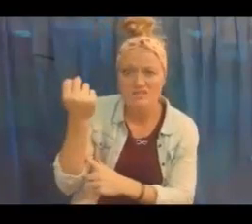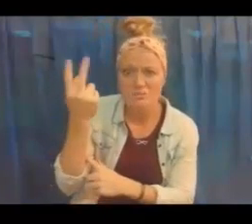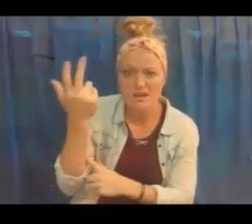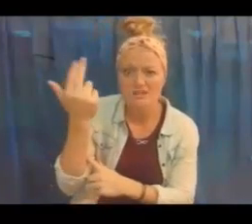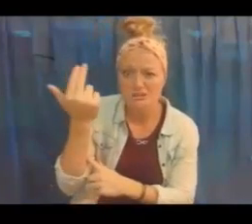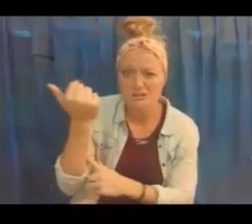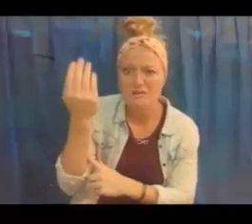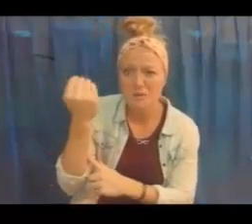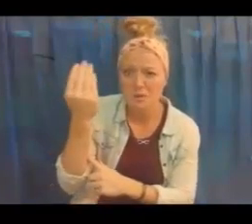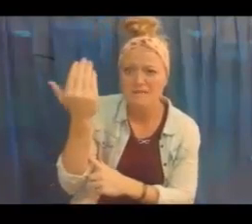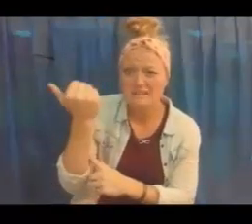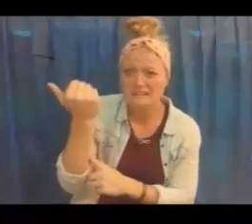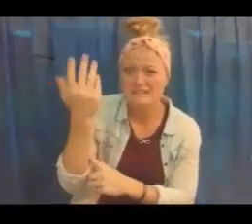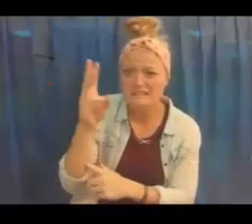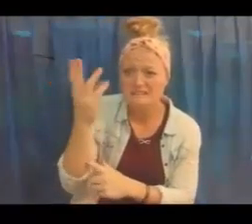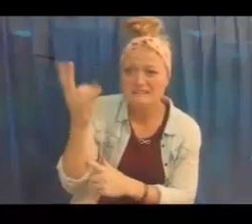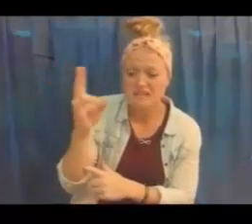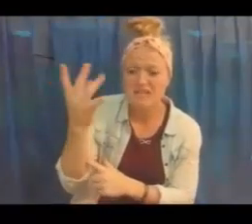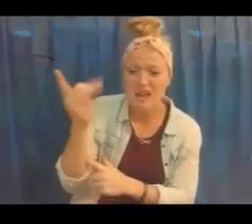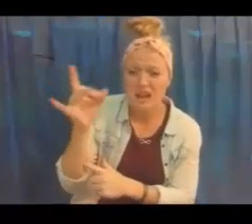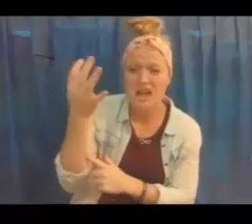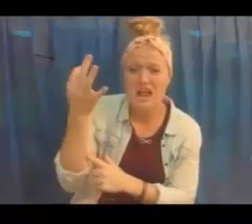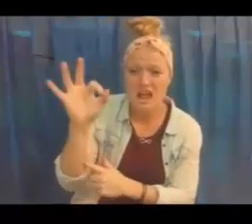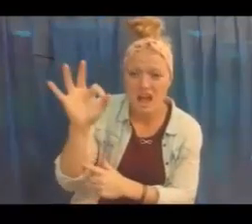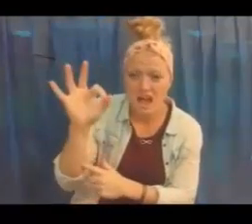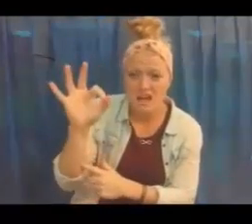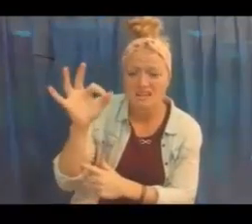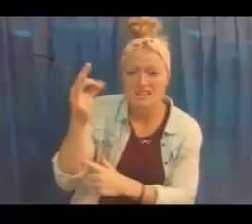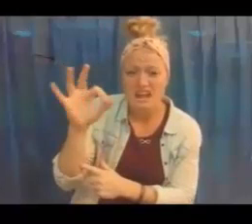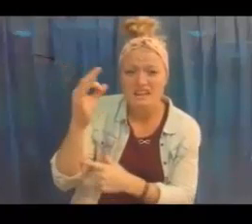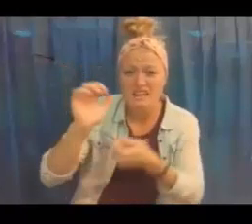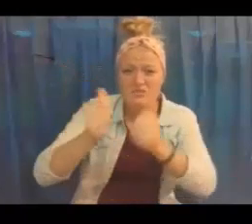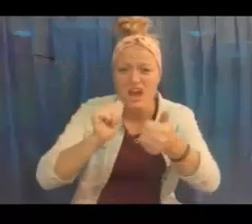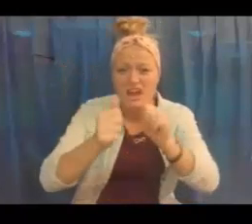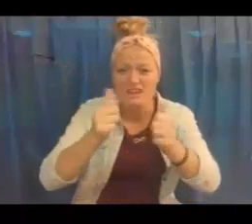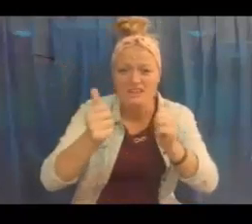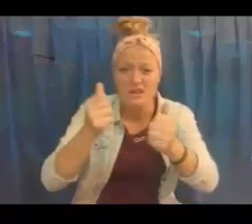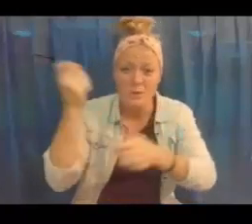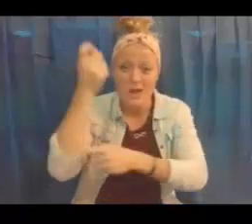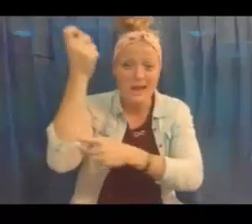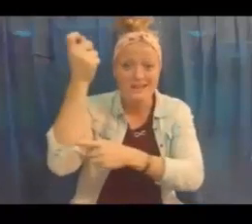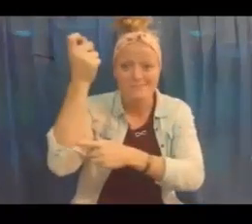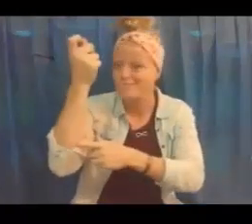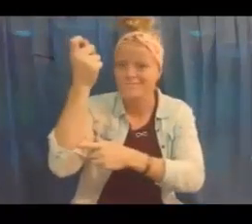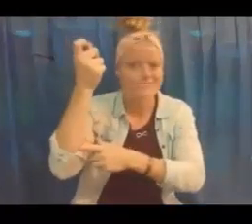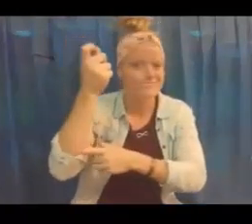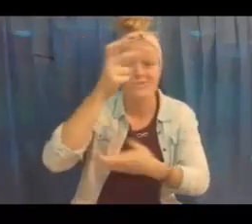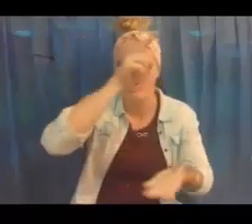8, 9, 10, 11, 12, 13, 14, 15, 16, 17, 18, 19 races.